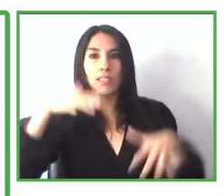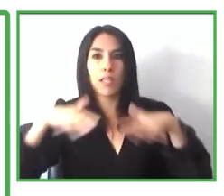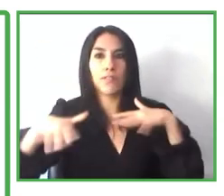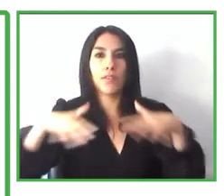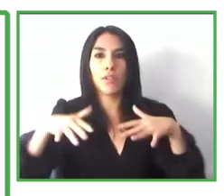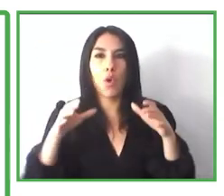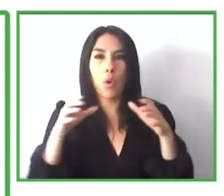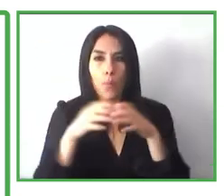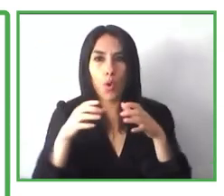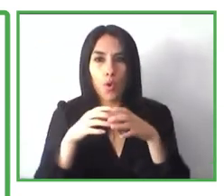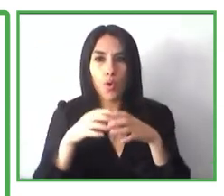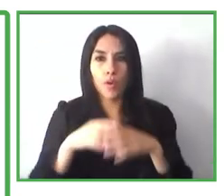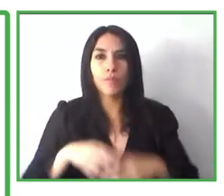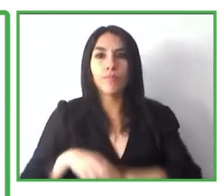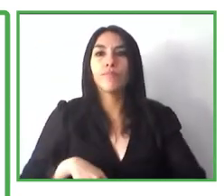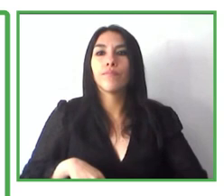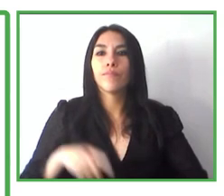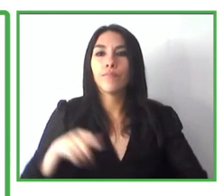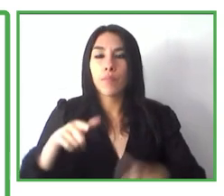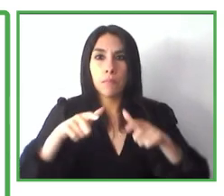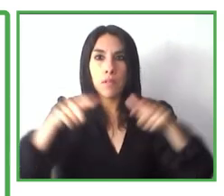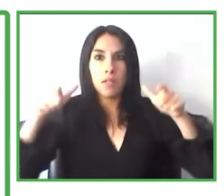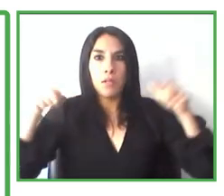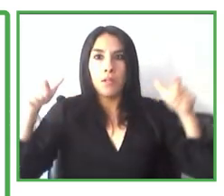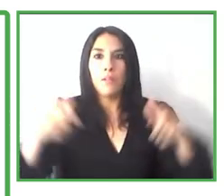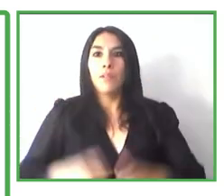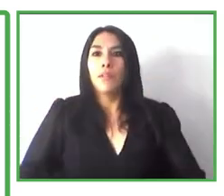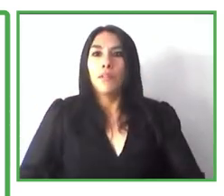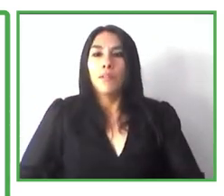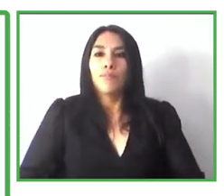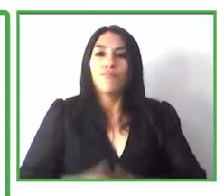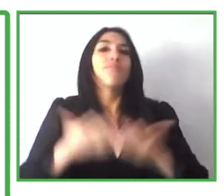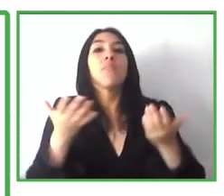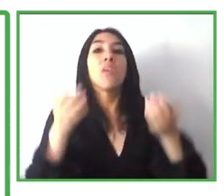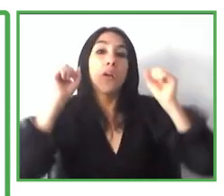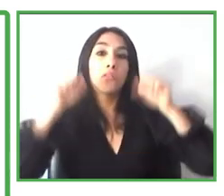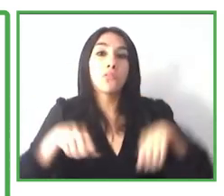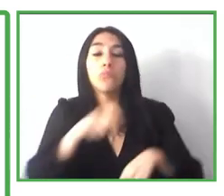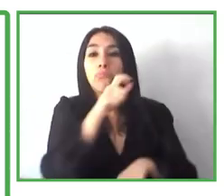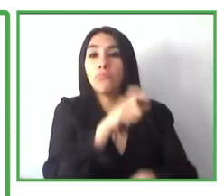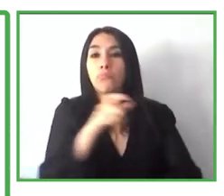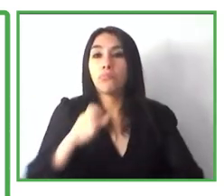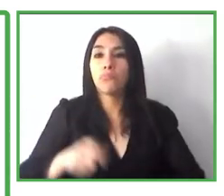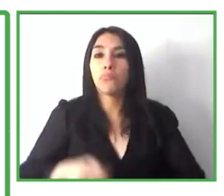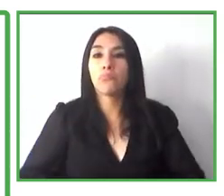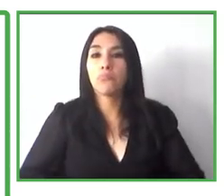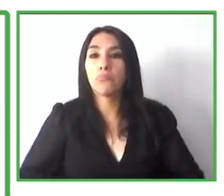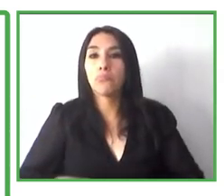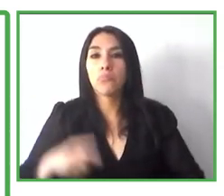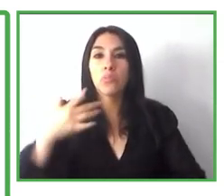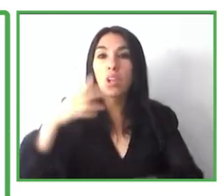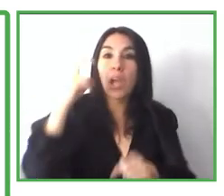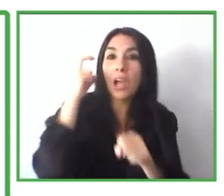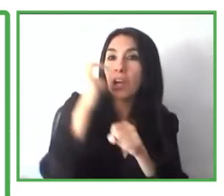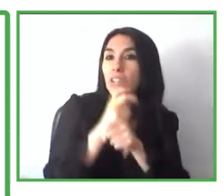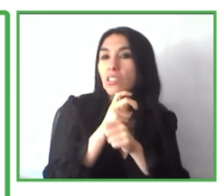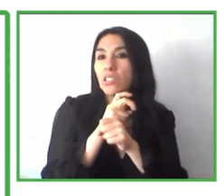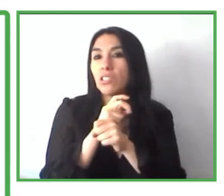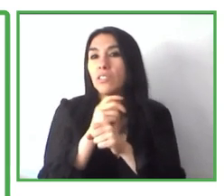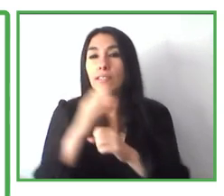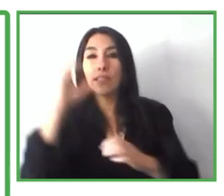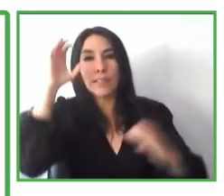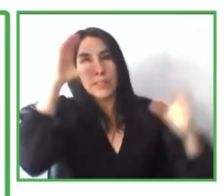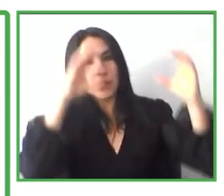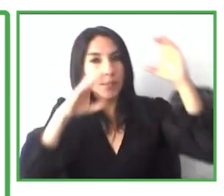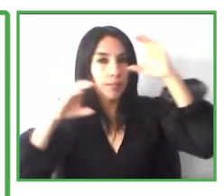with a broader set of customers. And in this case, it can be people that have had difficulties finding employment,